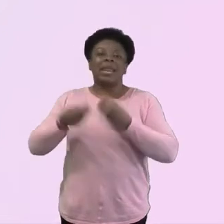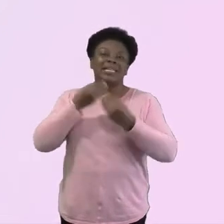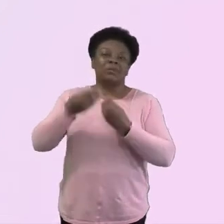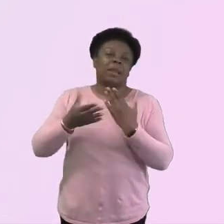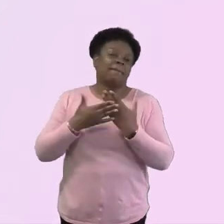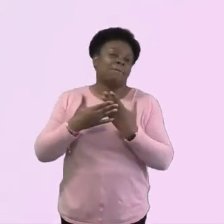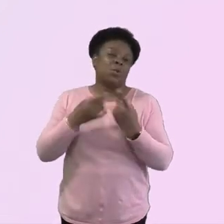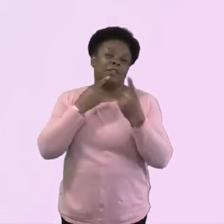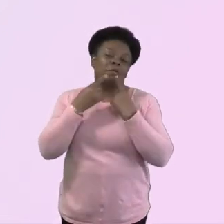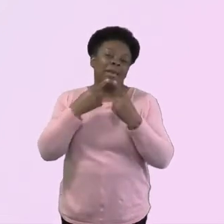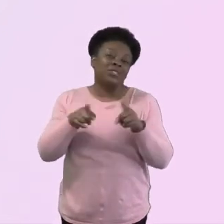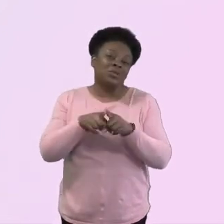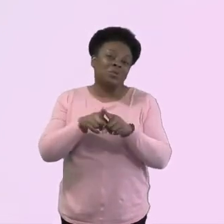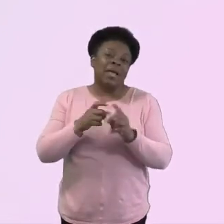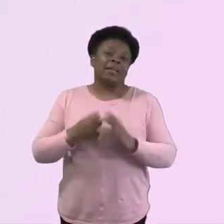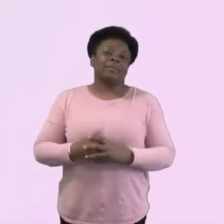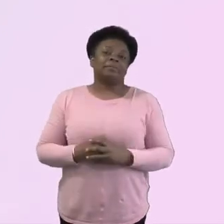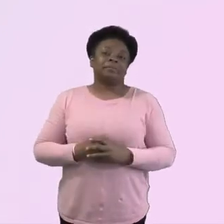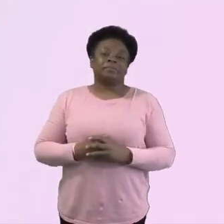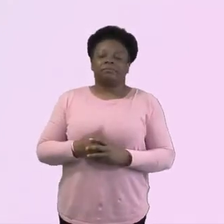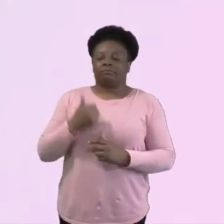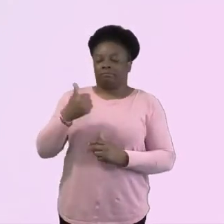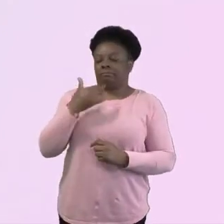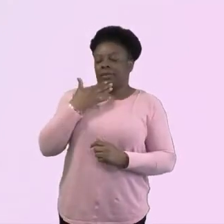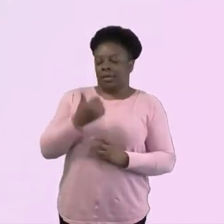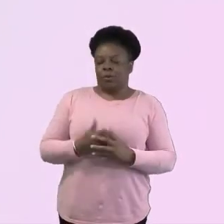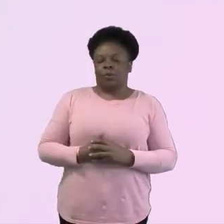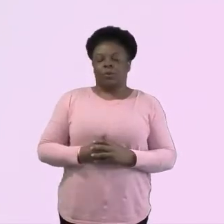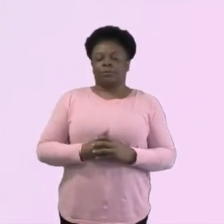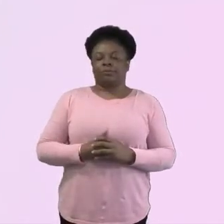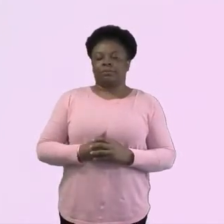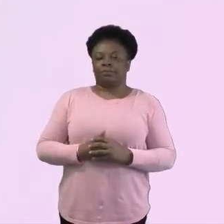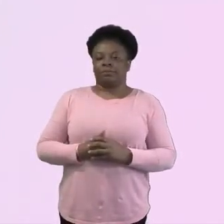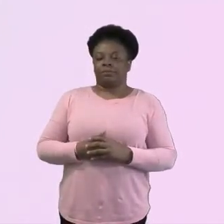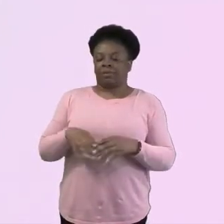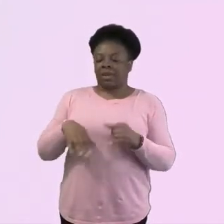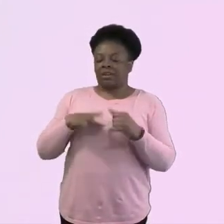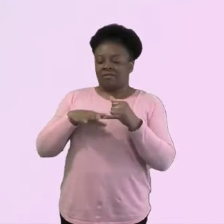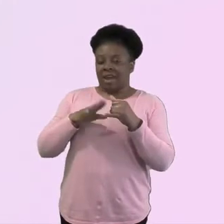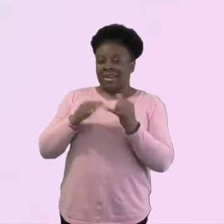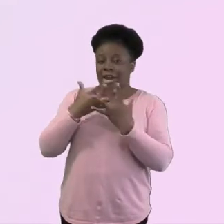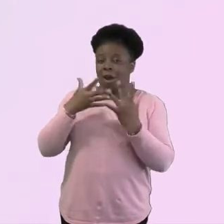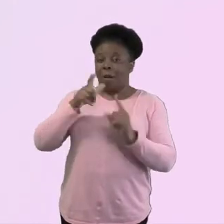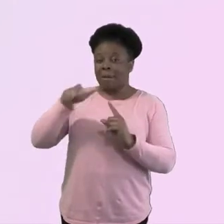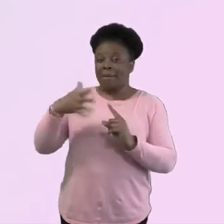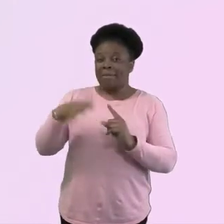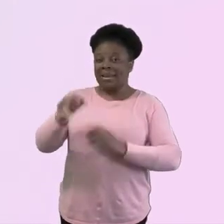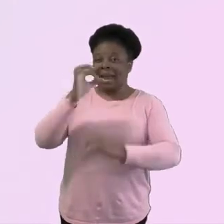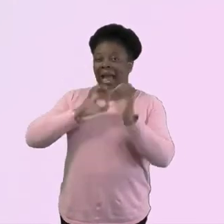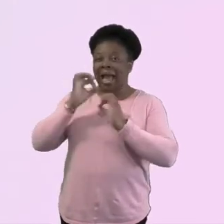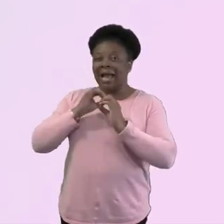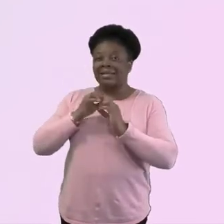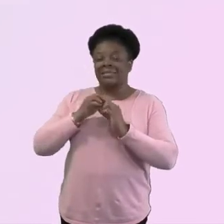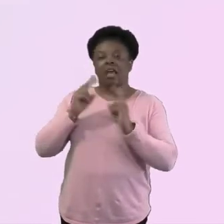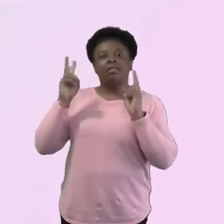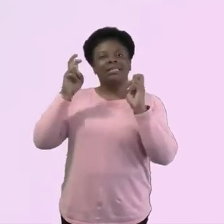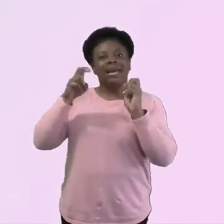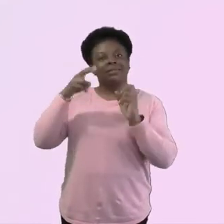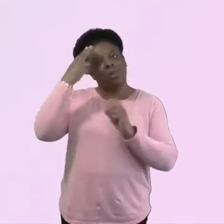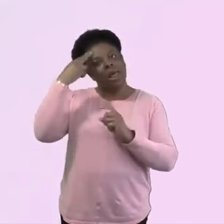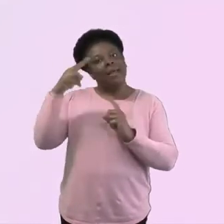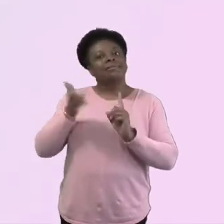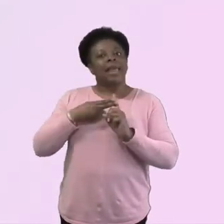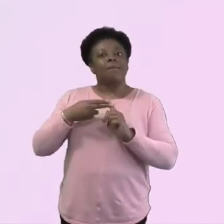Brilliant. Thank you. And then finally, just a lot of people are asking, can you just say the book titles again that you mentioned? Sure, sure.